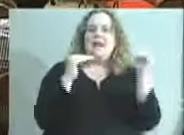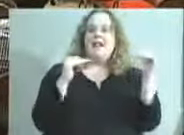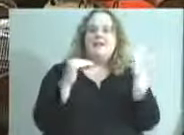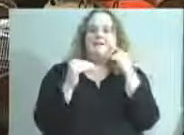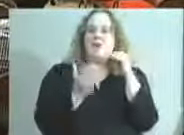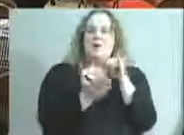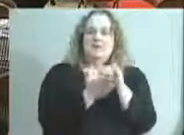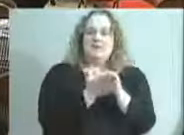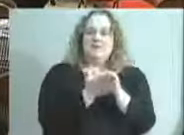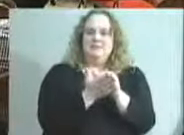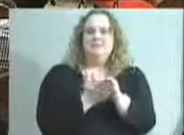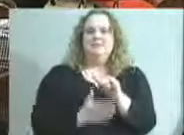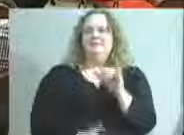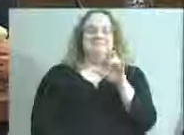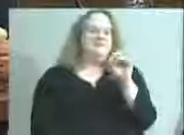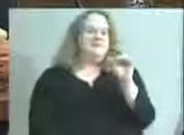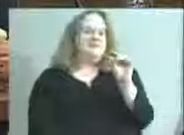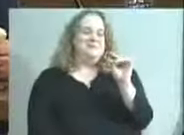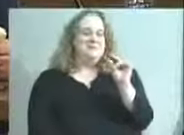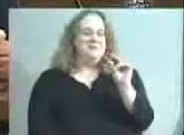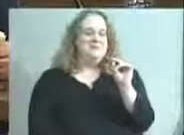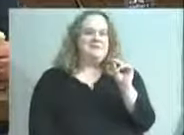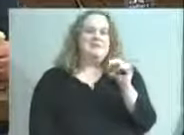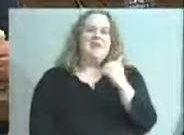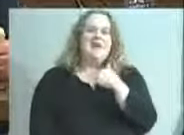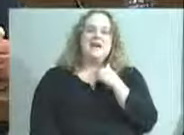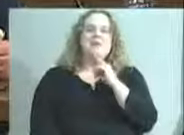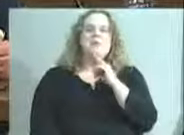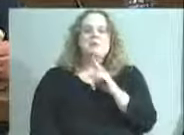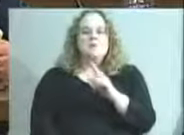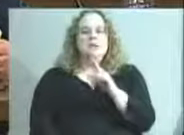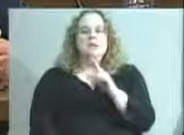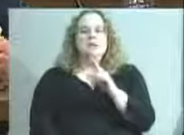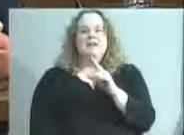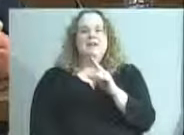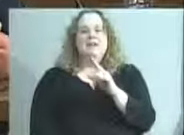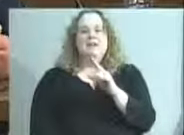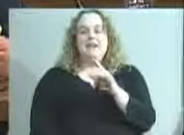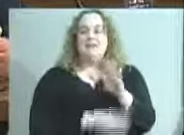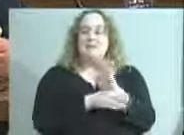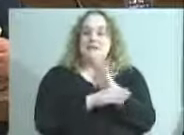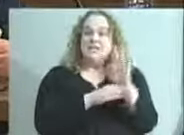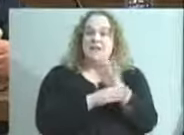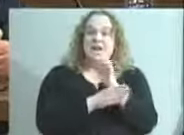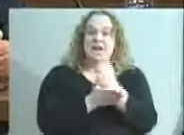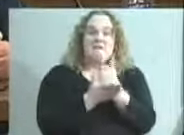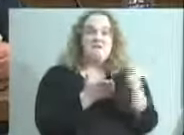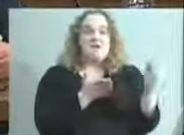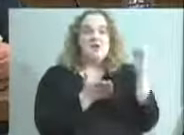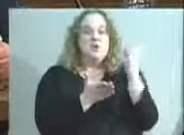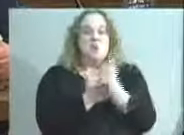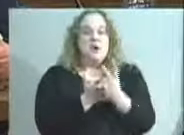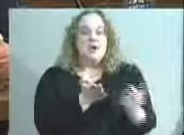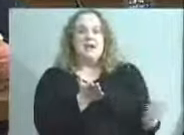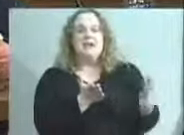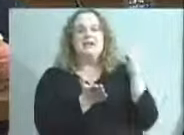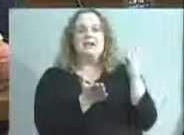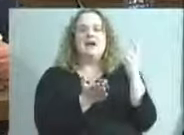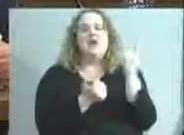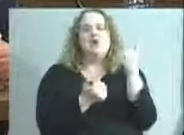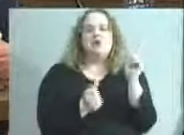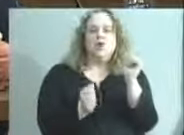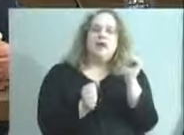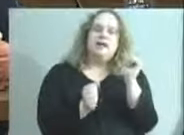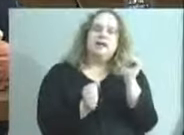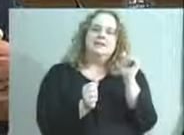No. I've had several. I've had a very busy past couple of weeks, actually. Simple. I'll just try and hit the highlights